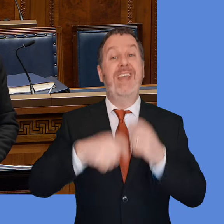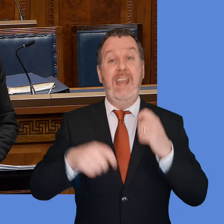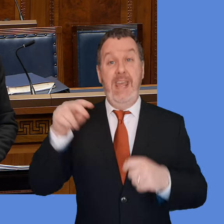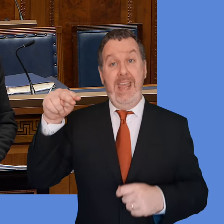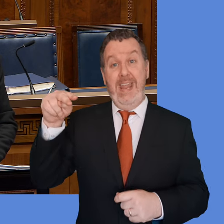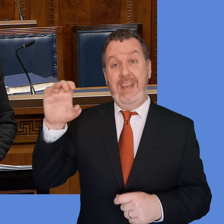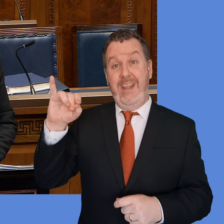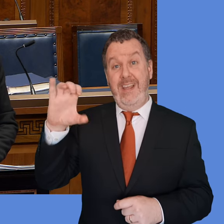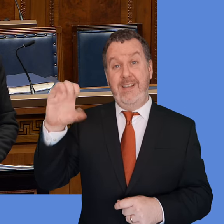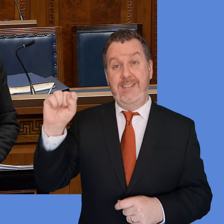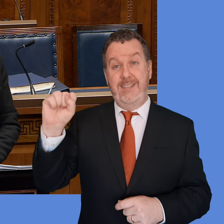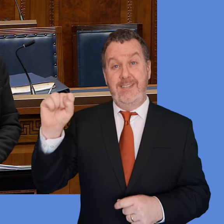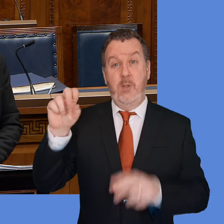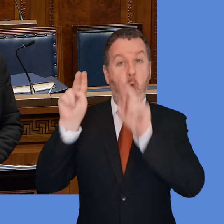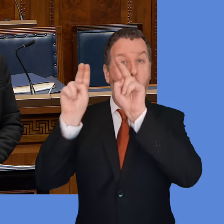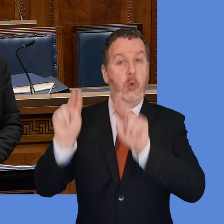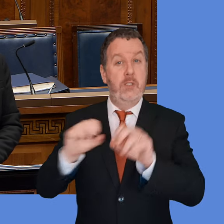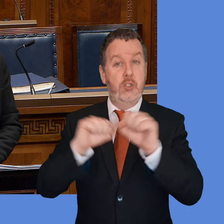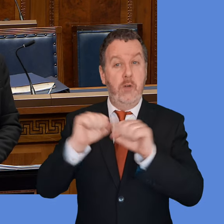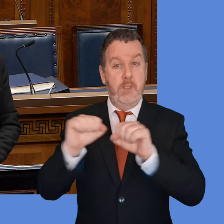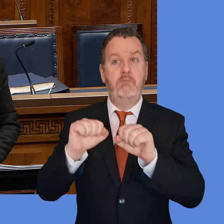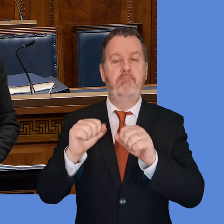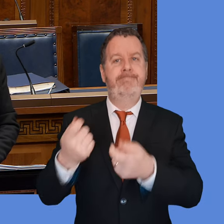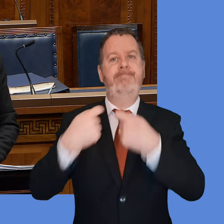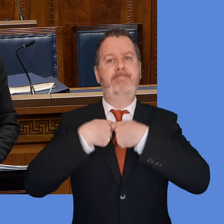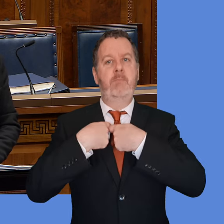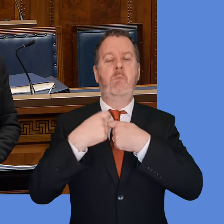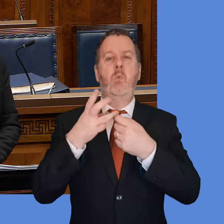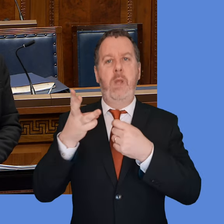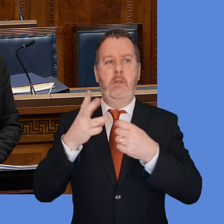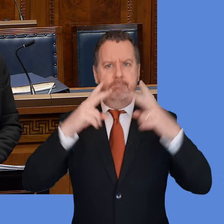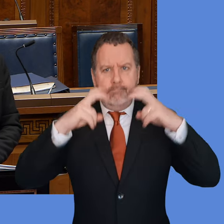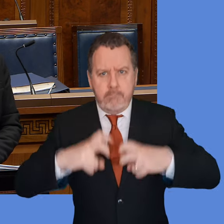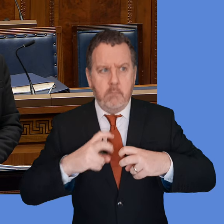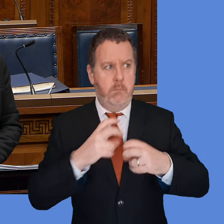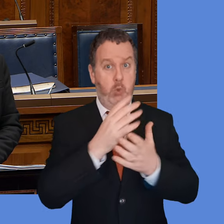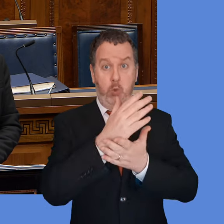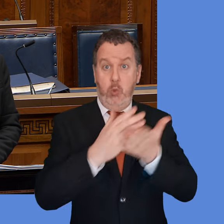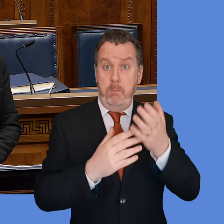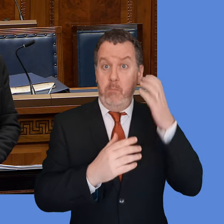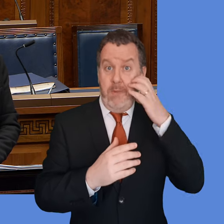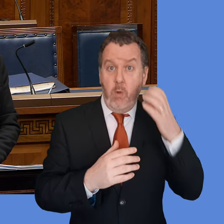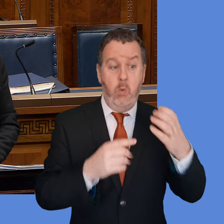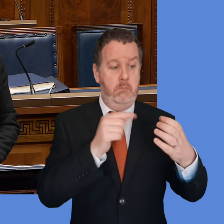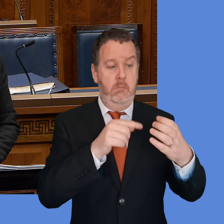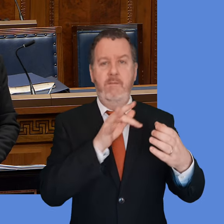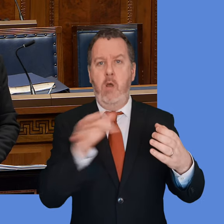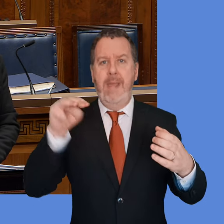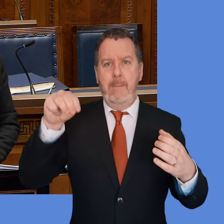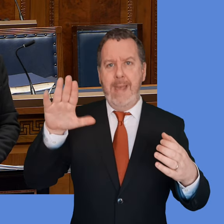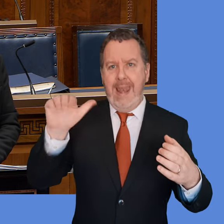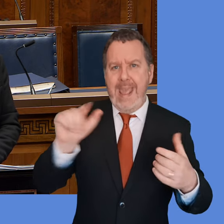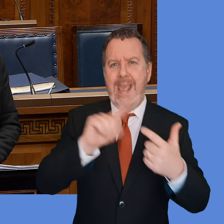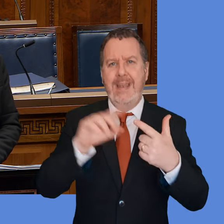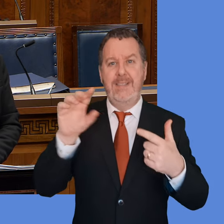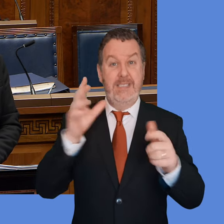commissioned to undertake a fact-finding investigation into how some mobile devices returned by ministers and SPADs came to be reset. The report